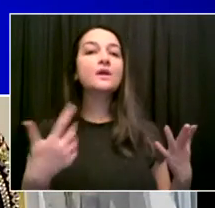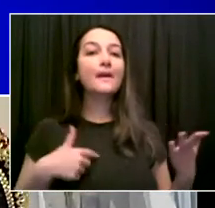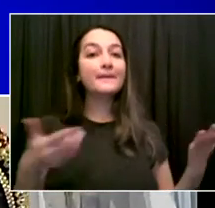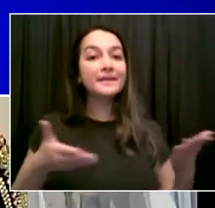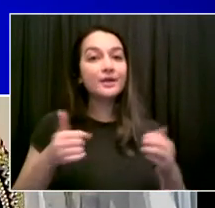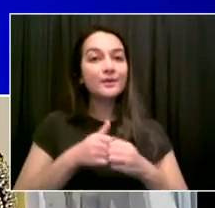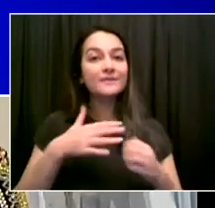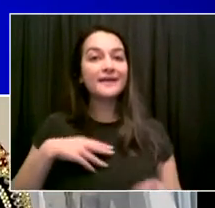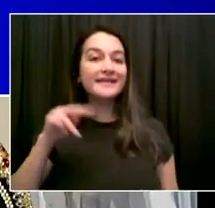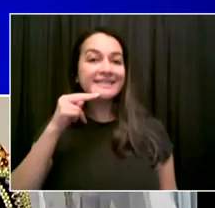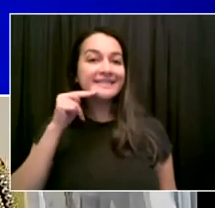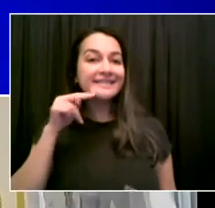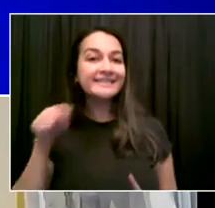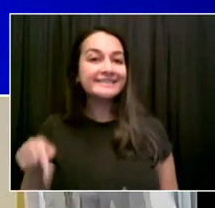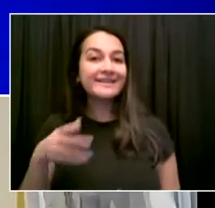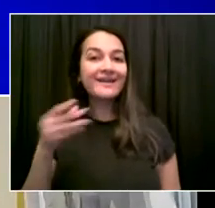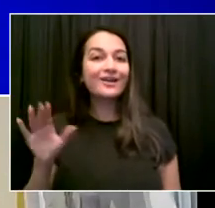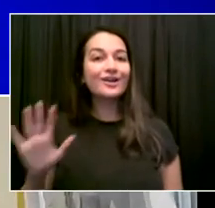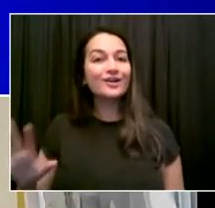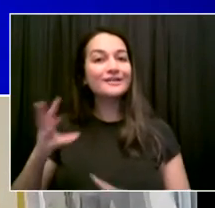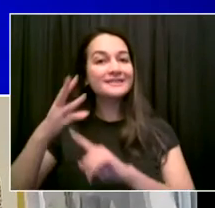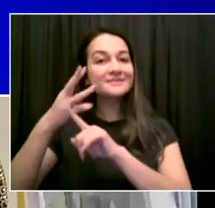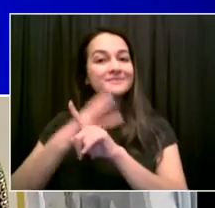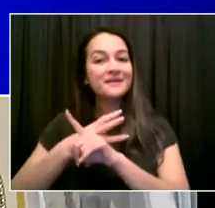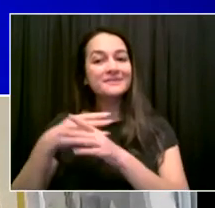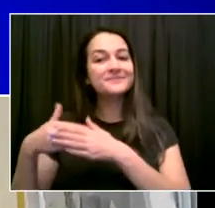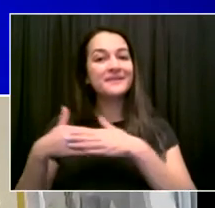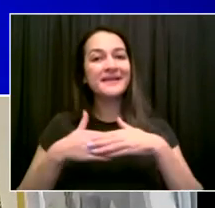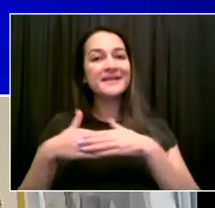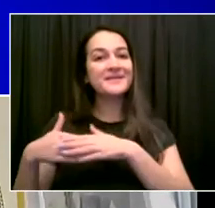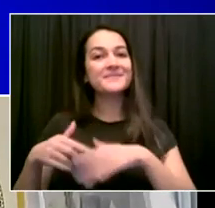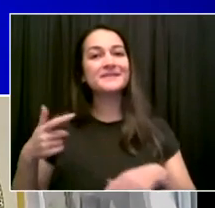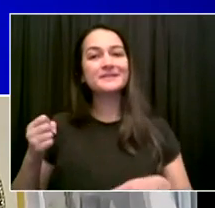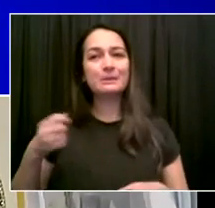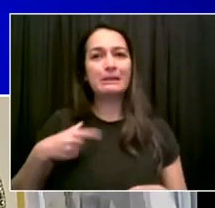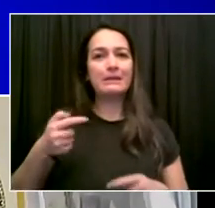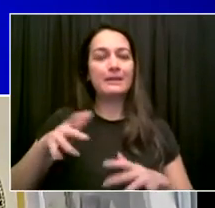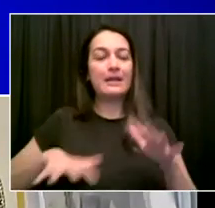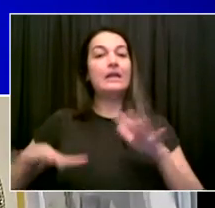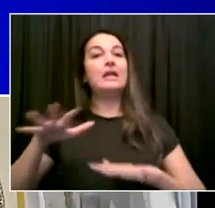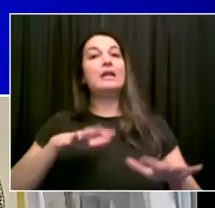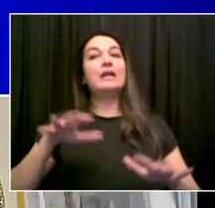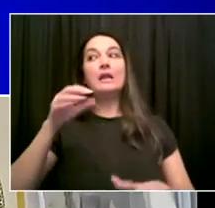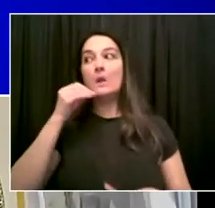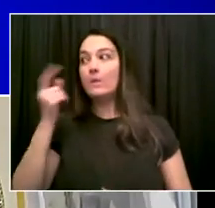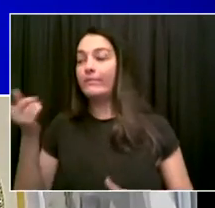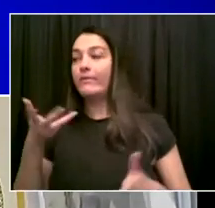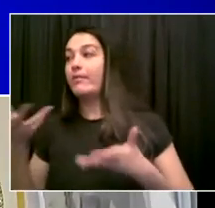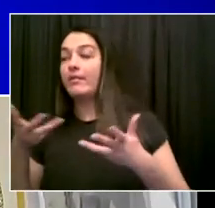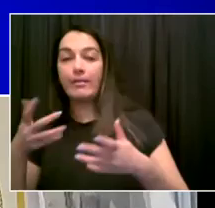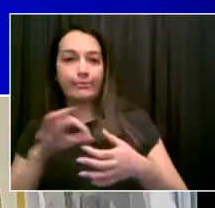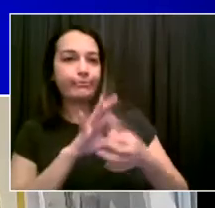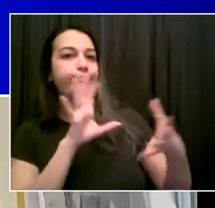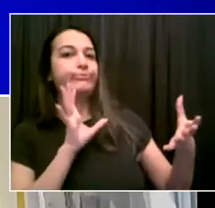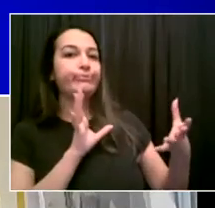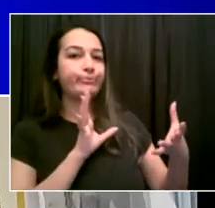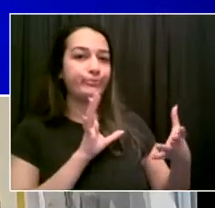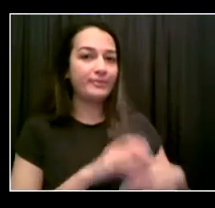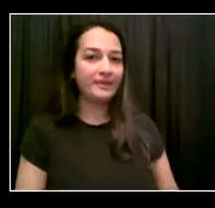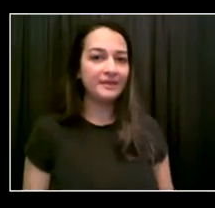technology, work from home, got to make it do what it does. That's right. But, Mayor, thank you for being me